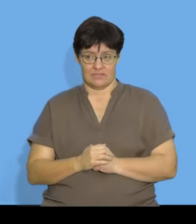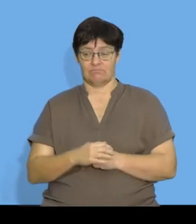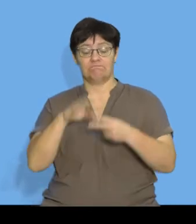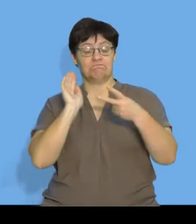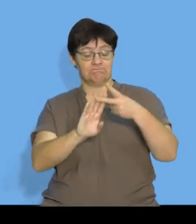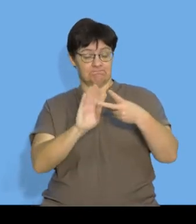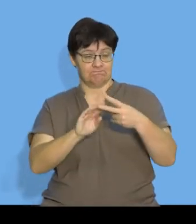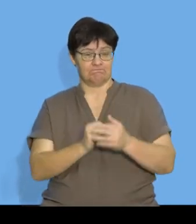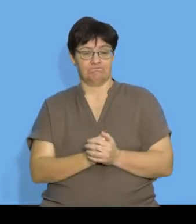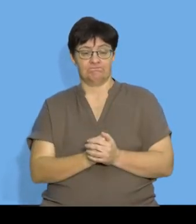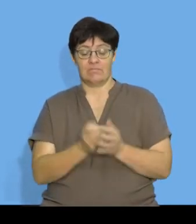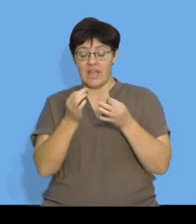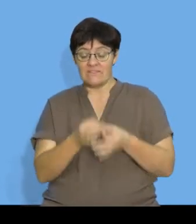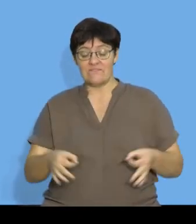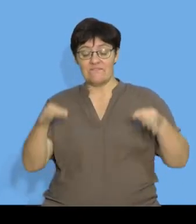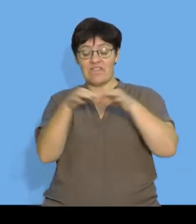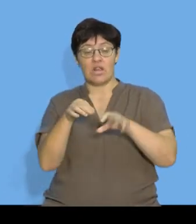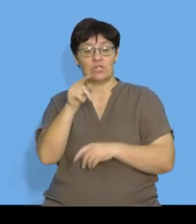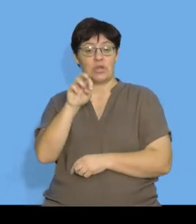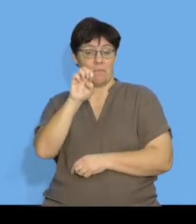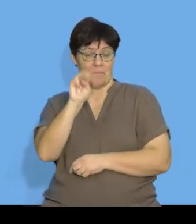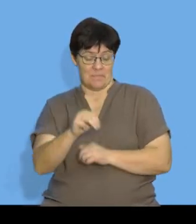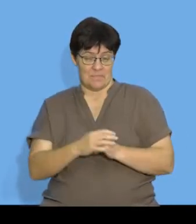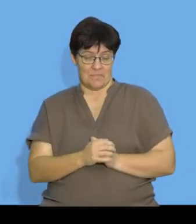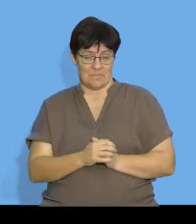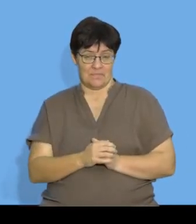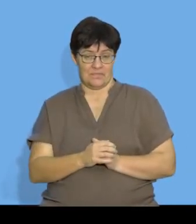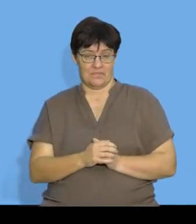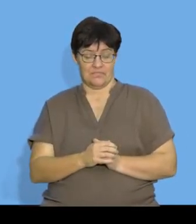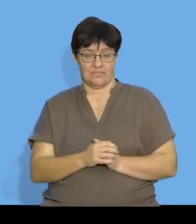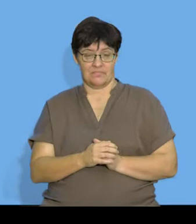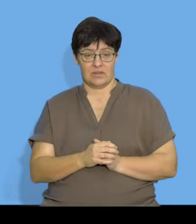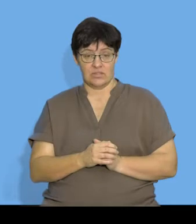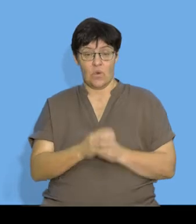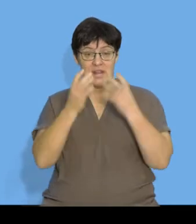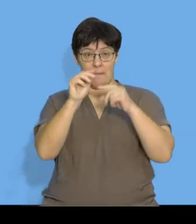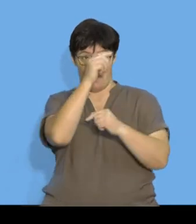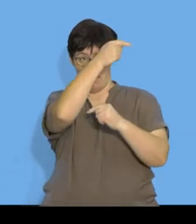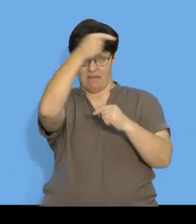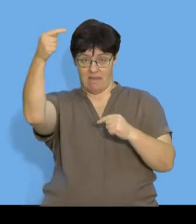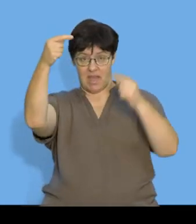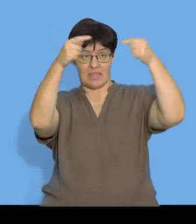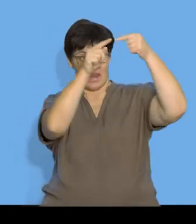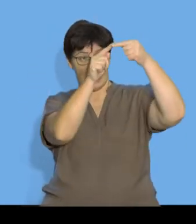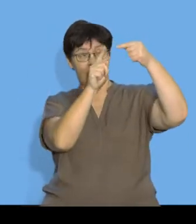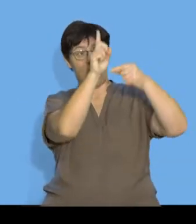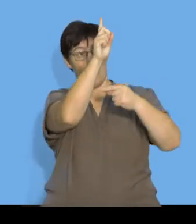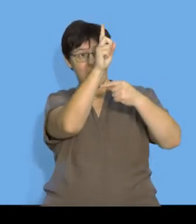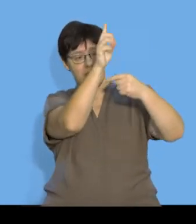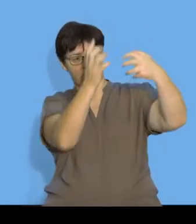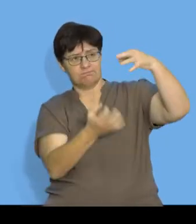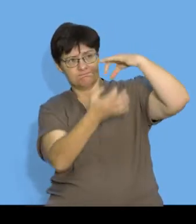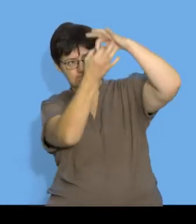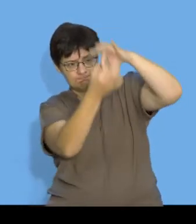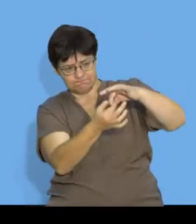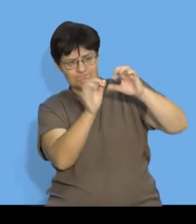Then we move on to the definition of term value. Term value refers to the actual value of